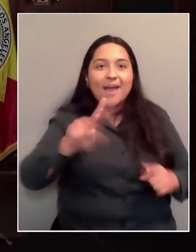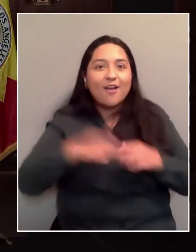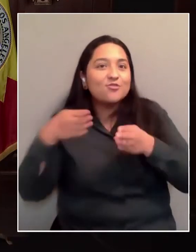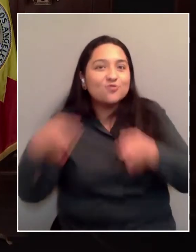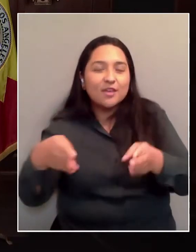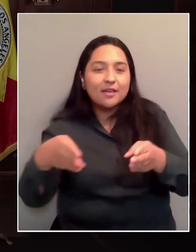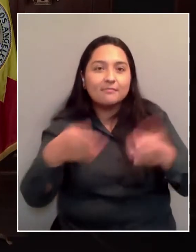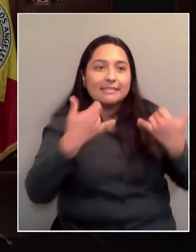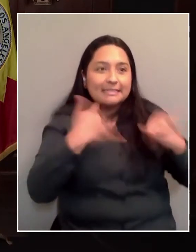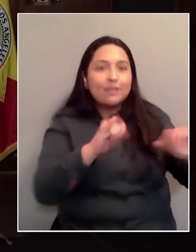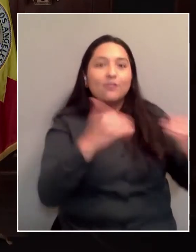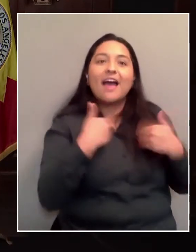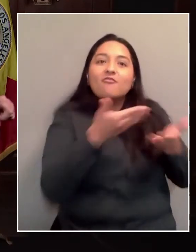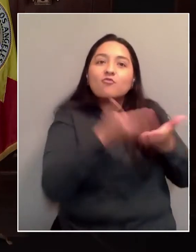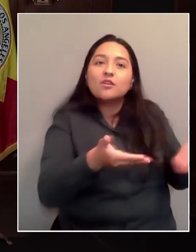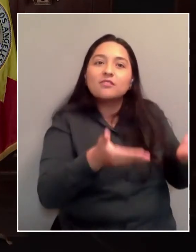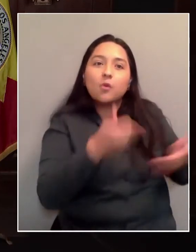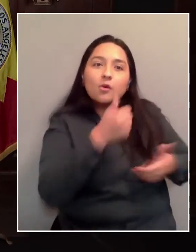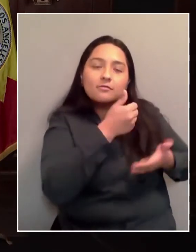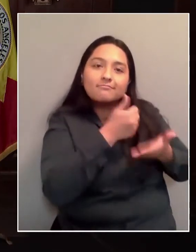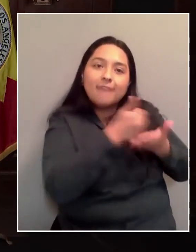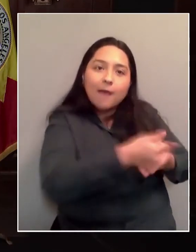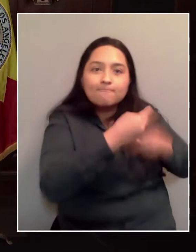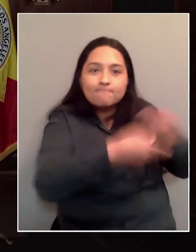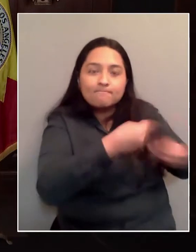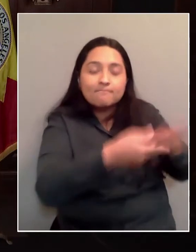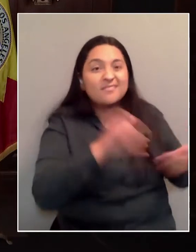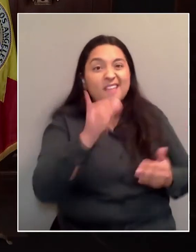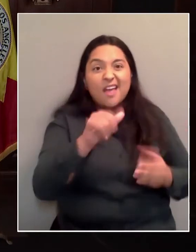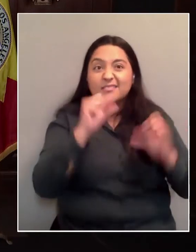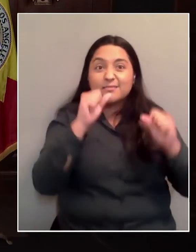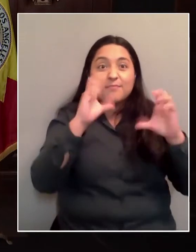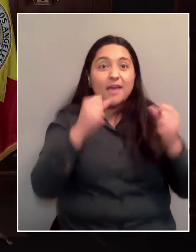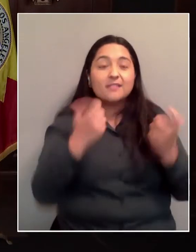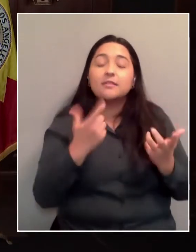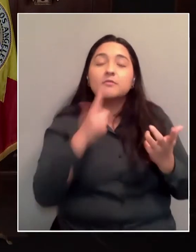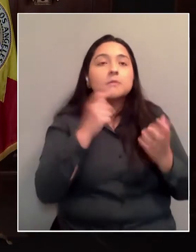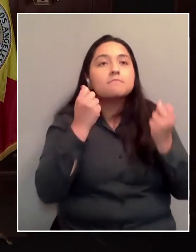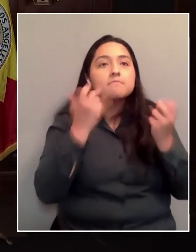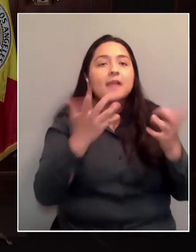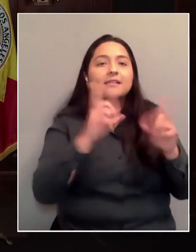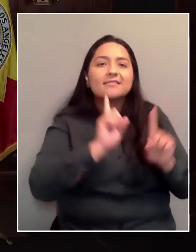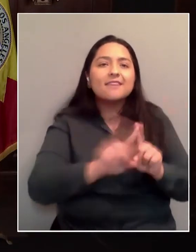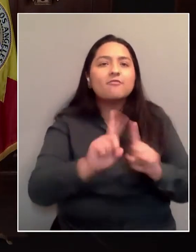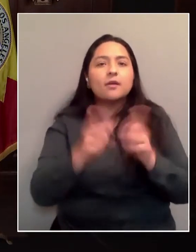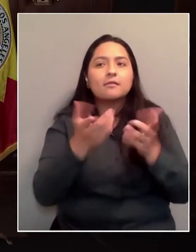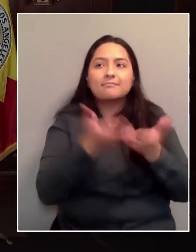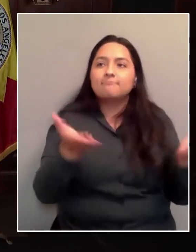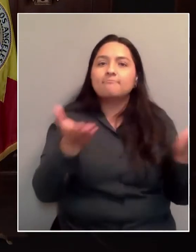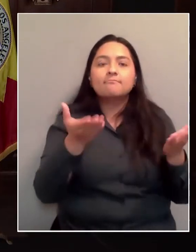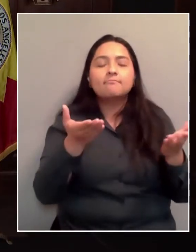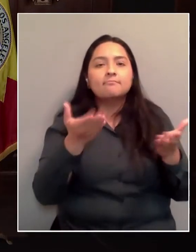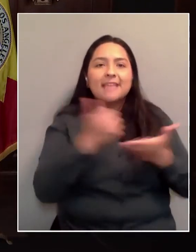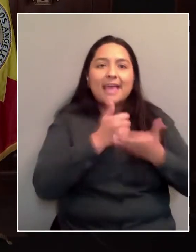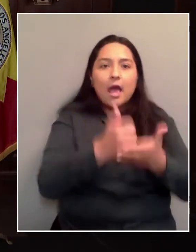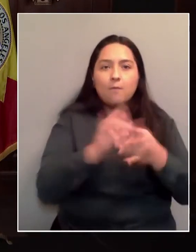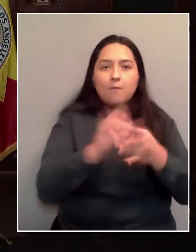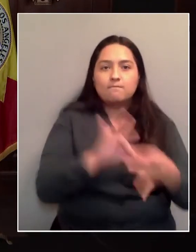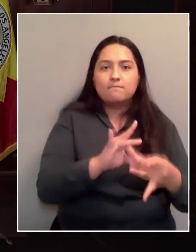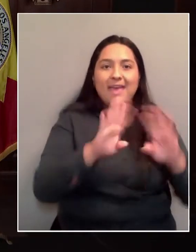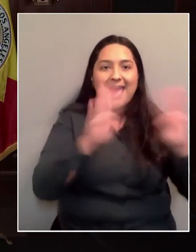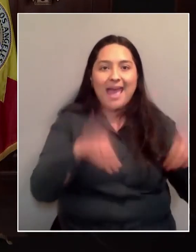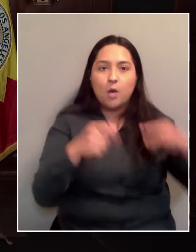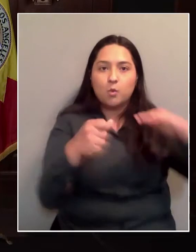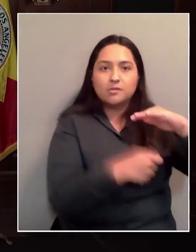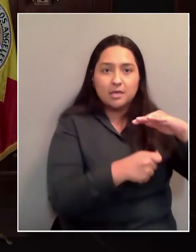And I know some people have focused on how many get into permanent supportive housing. There's a lot of different places you can land in housing. Once we have people in there, we can talk to